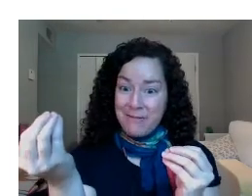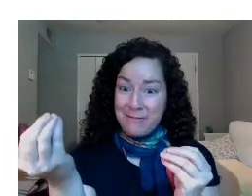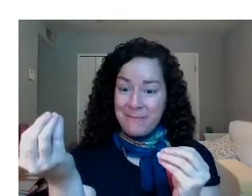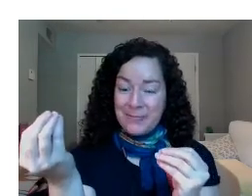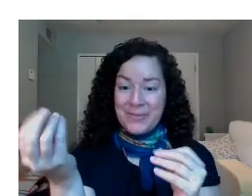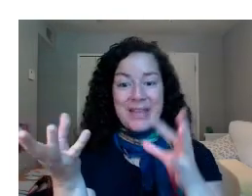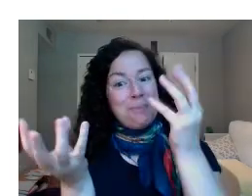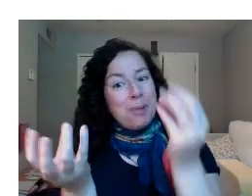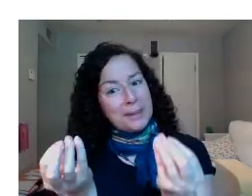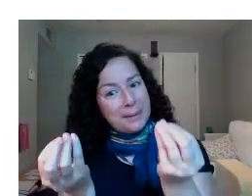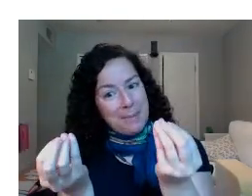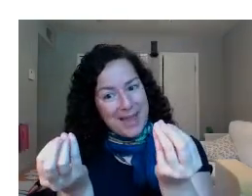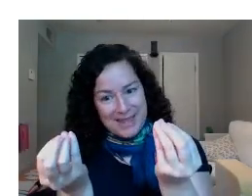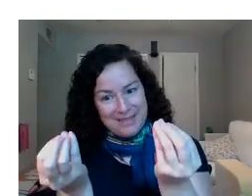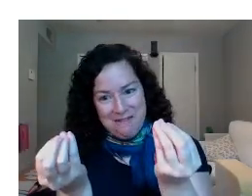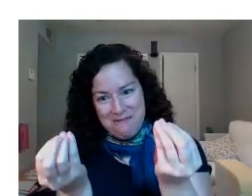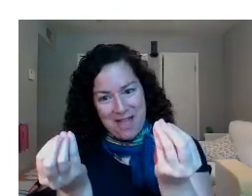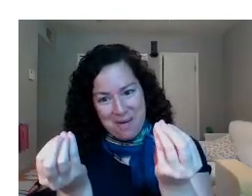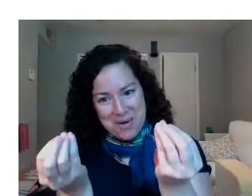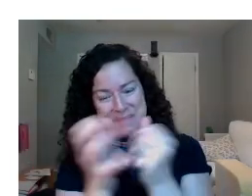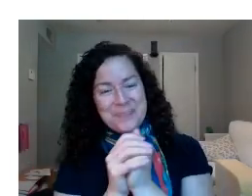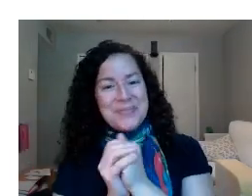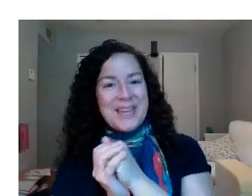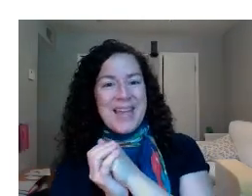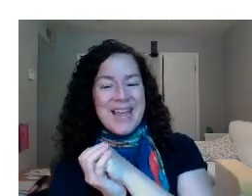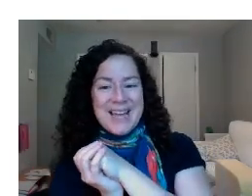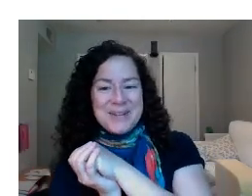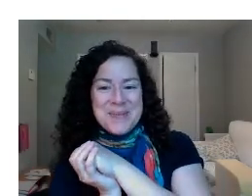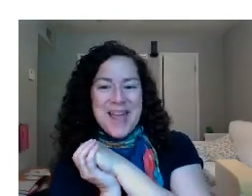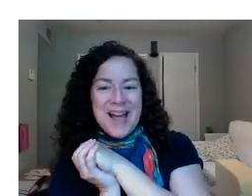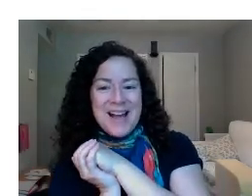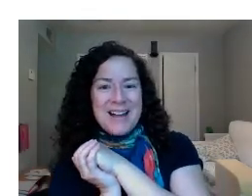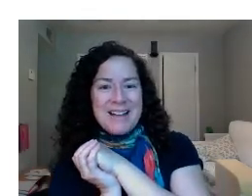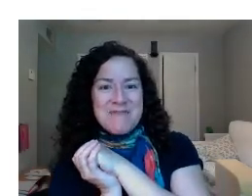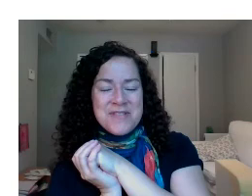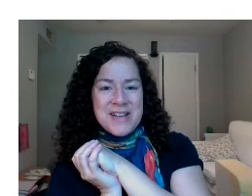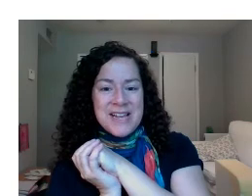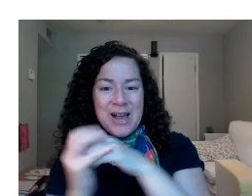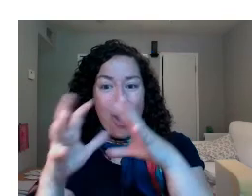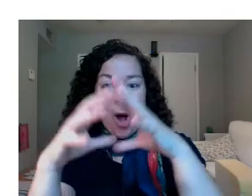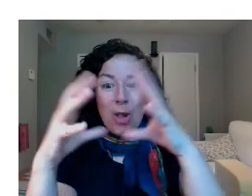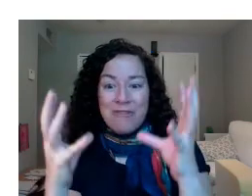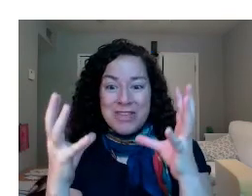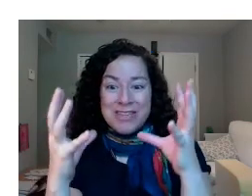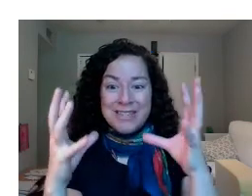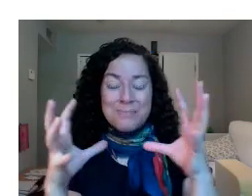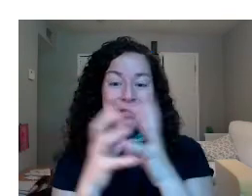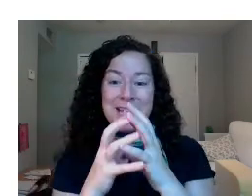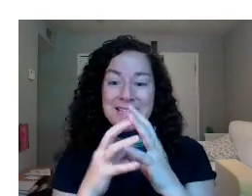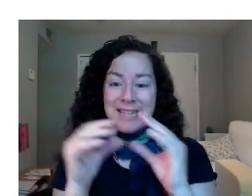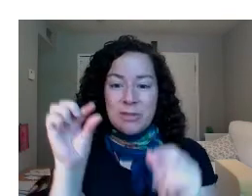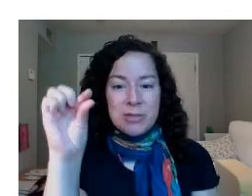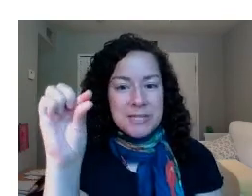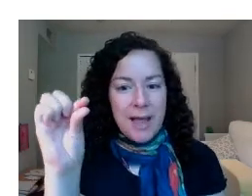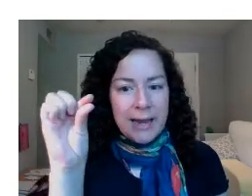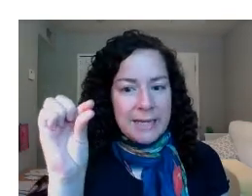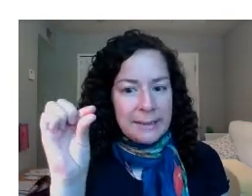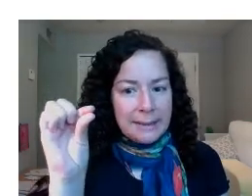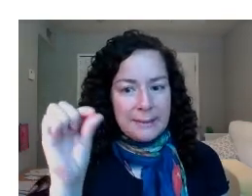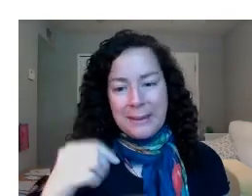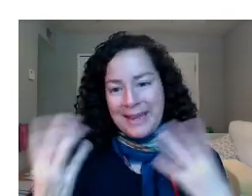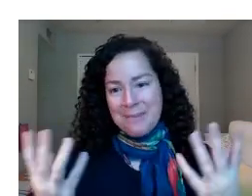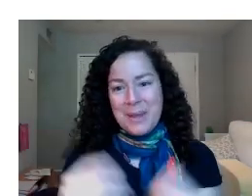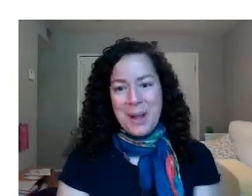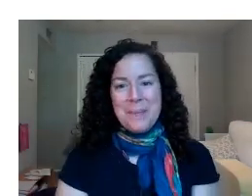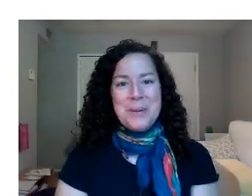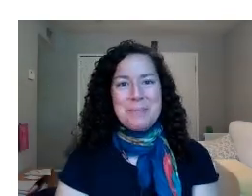stem and the blossom end of the flower, and we have all of this is protecting those tiny